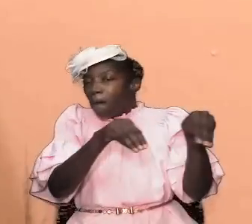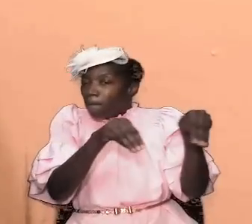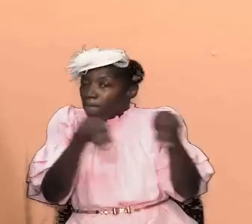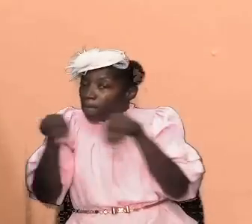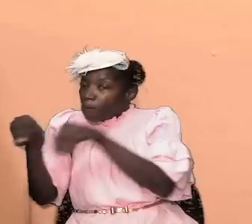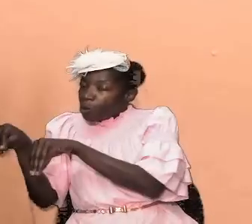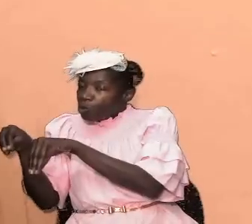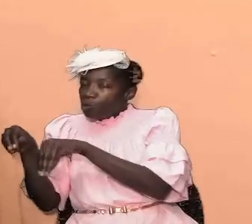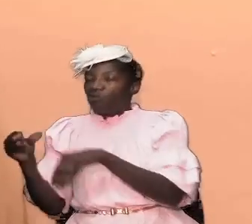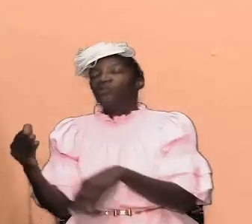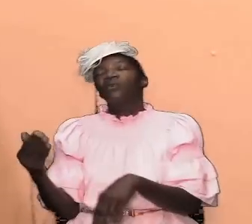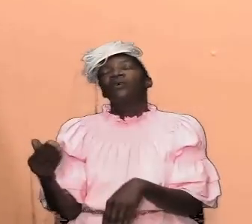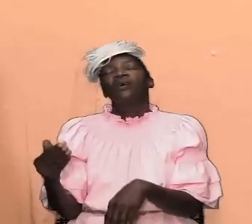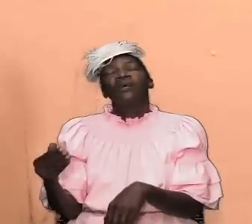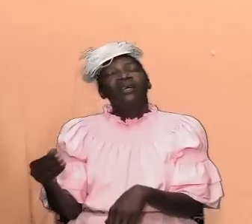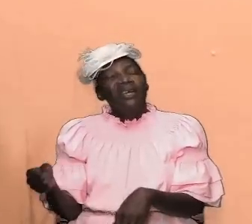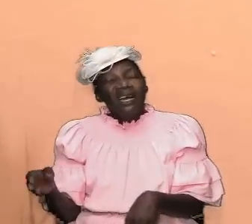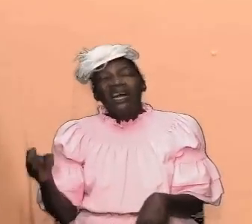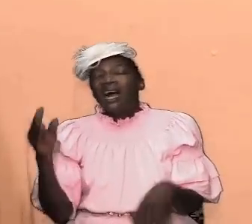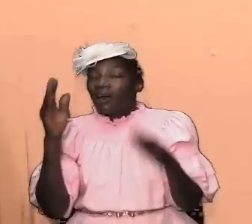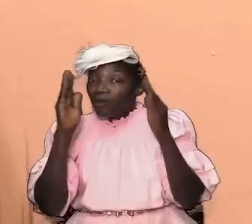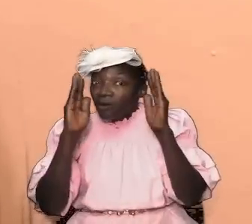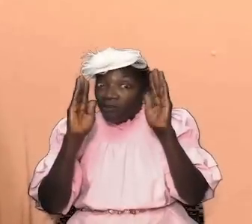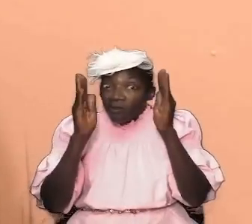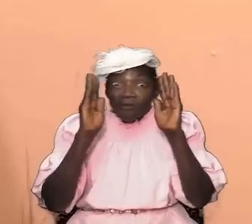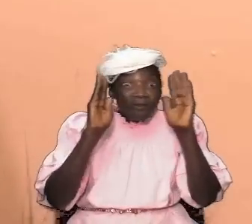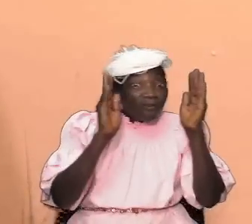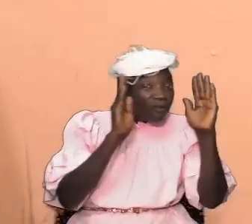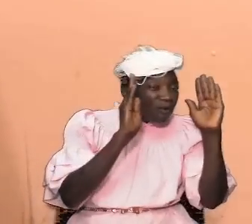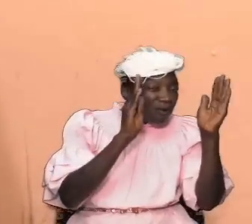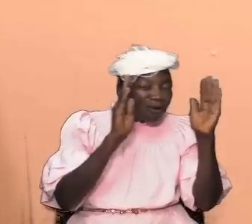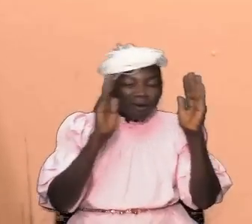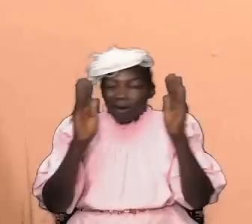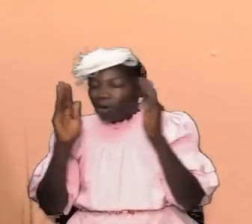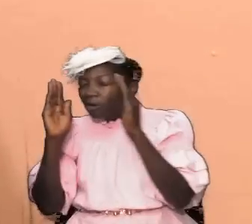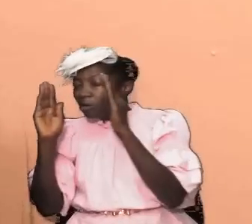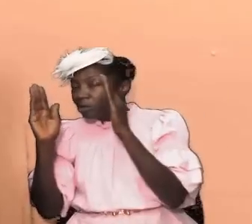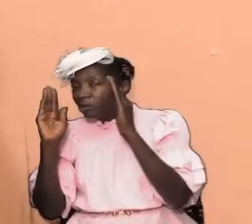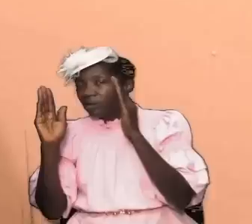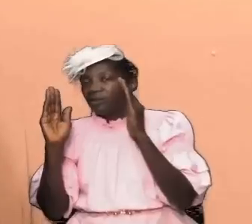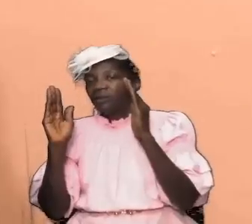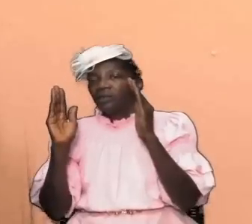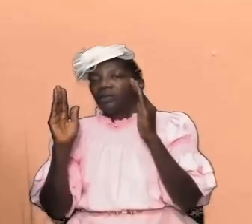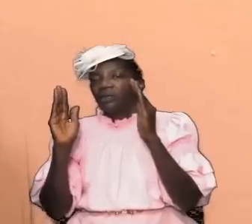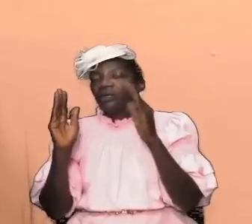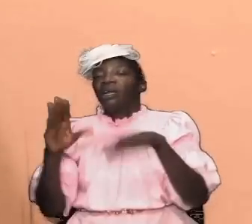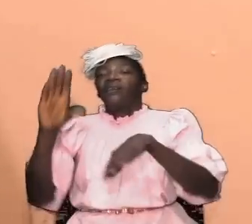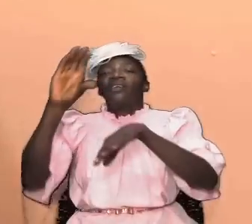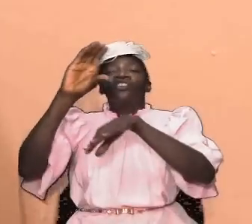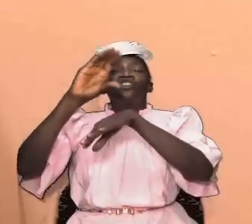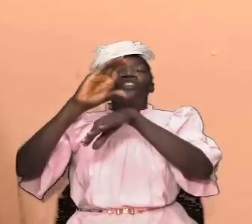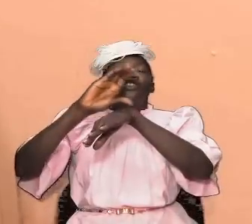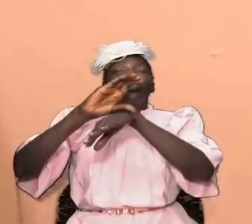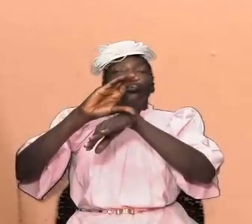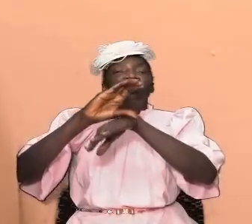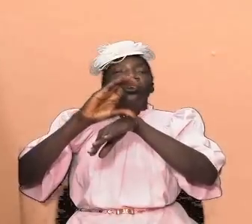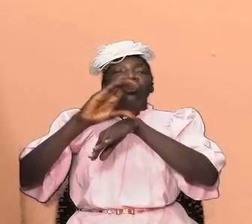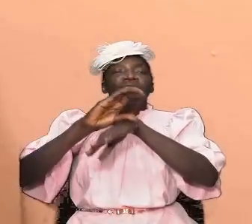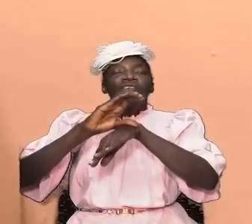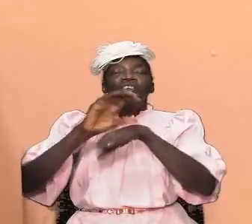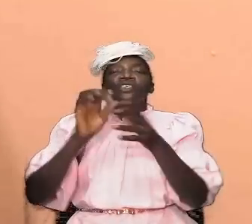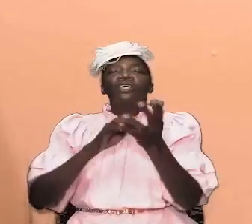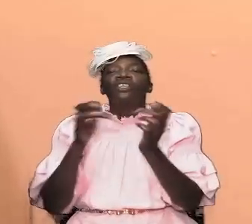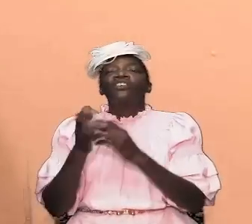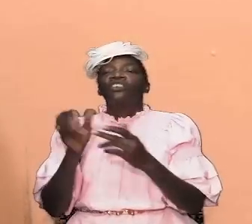and re-examine and refocus our attention on the church the church of